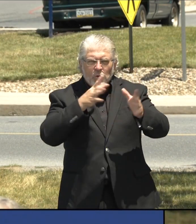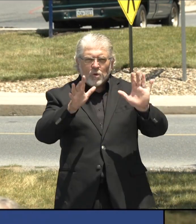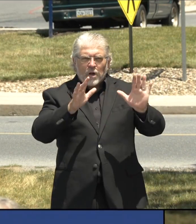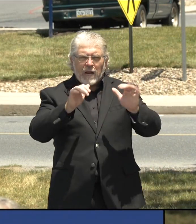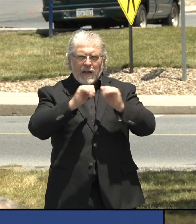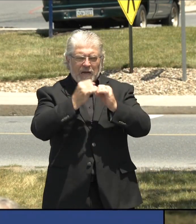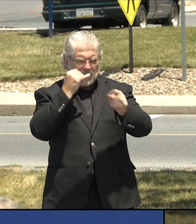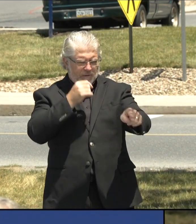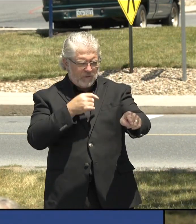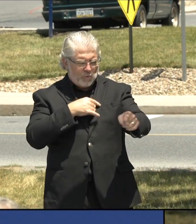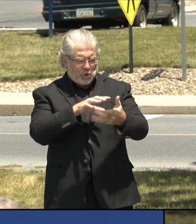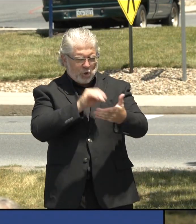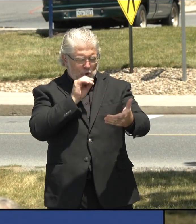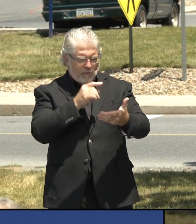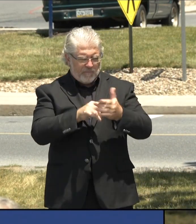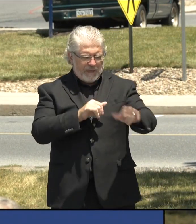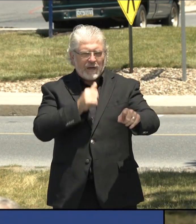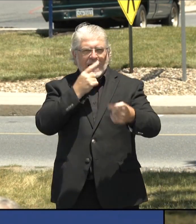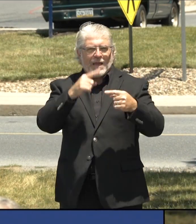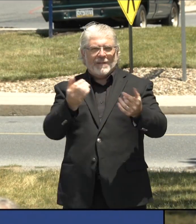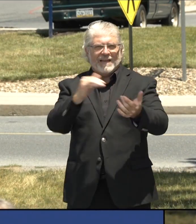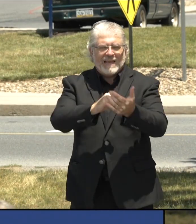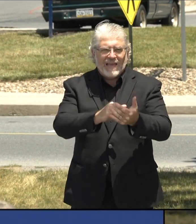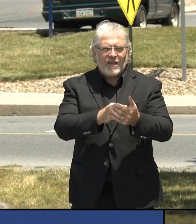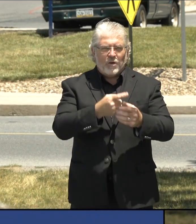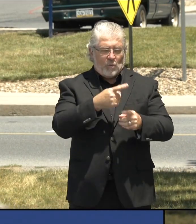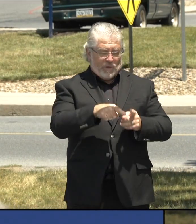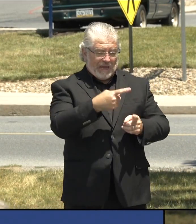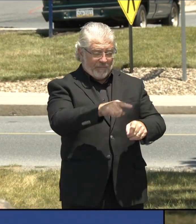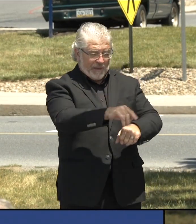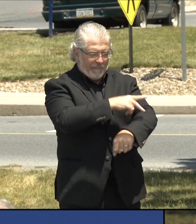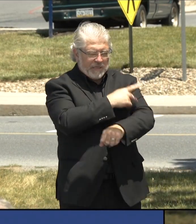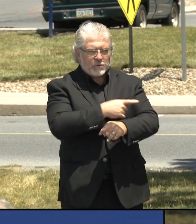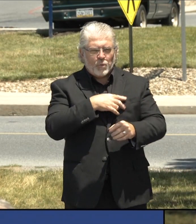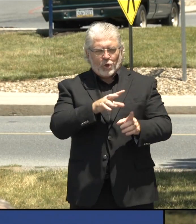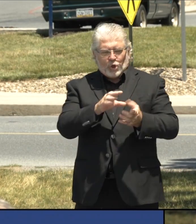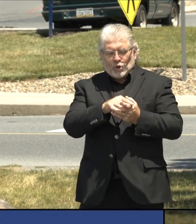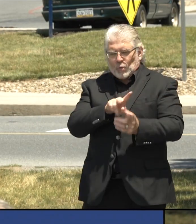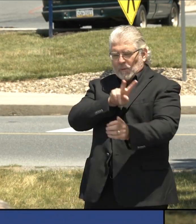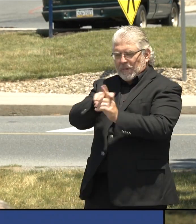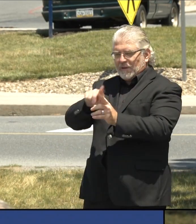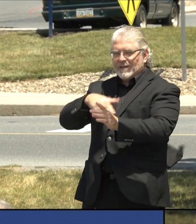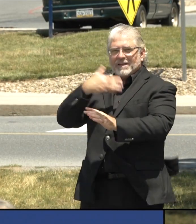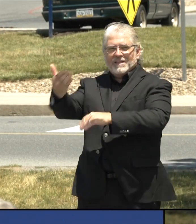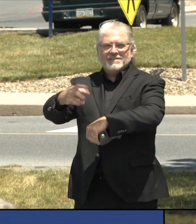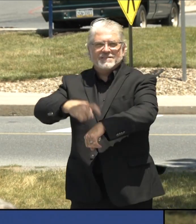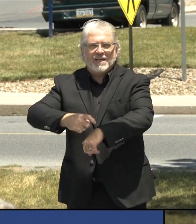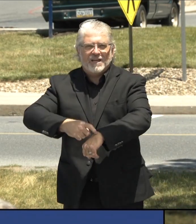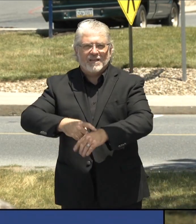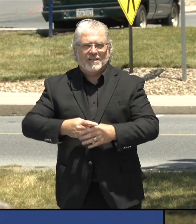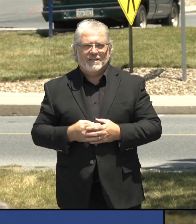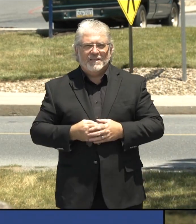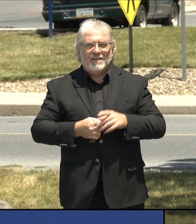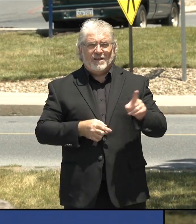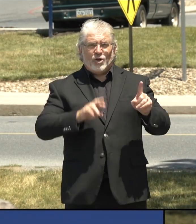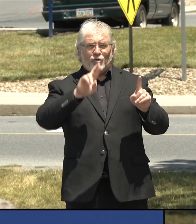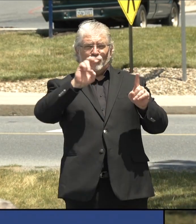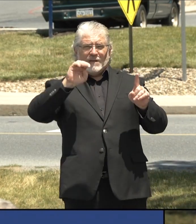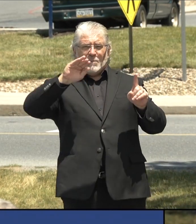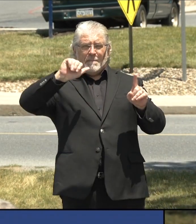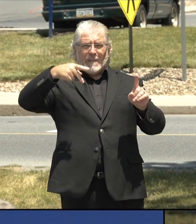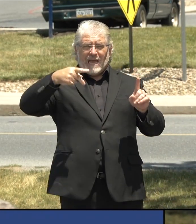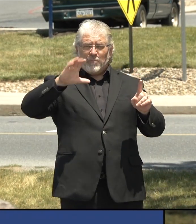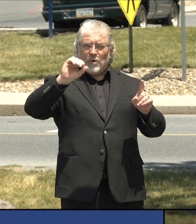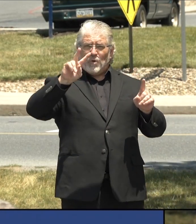apply these lessons faster. The remap COVID-19 program is an adaptive clinical trial model that relies on a type of